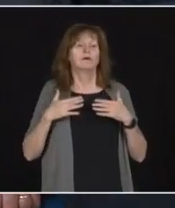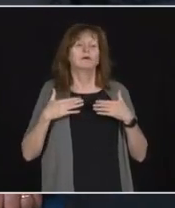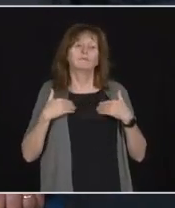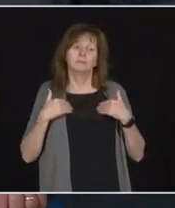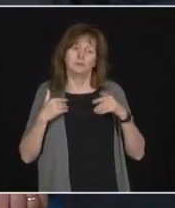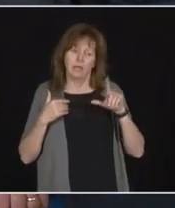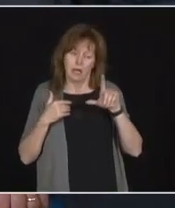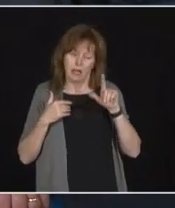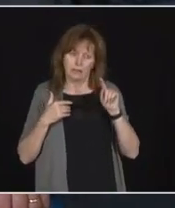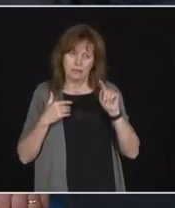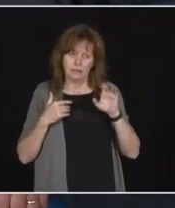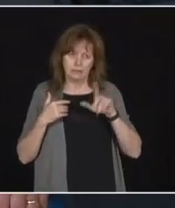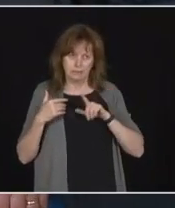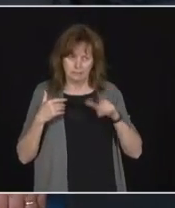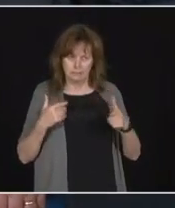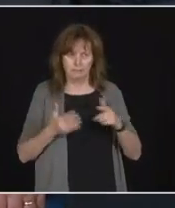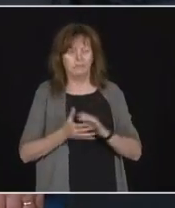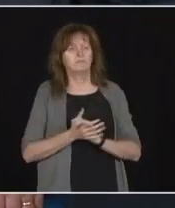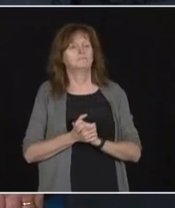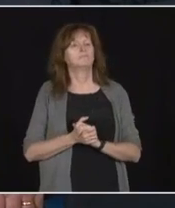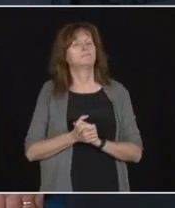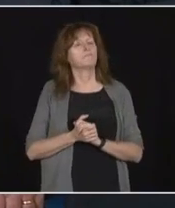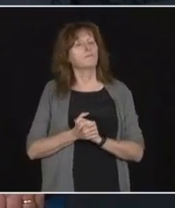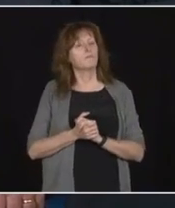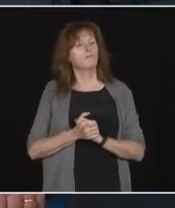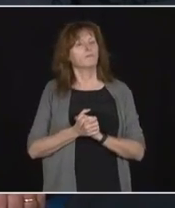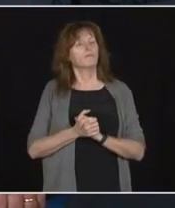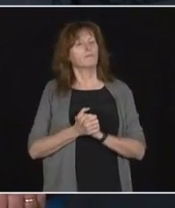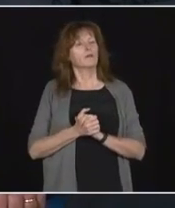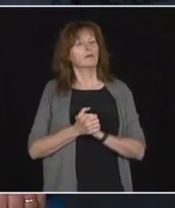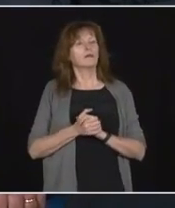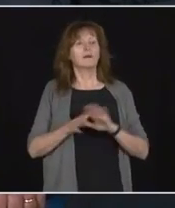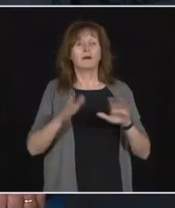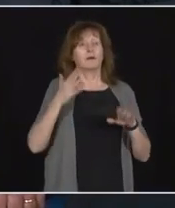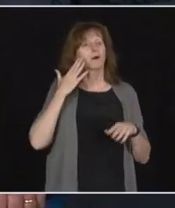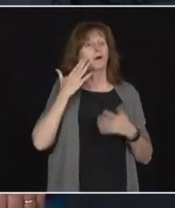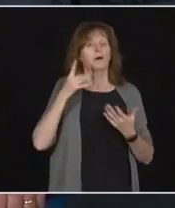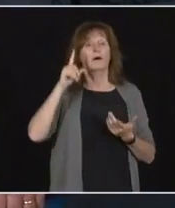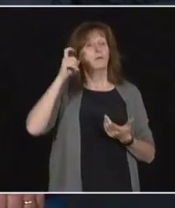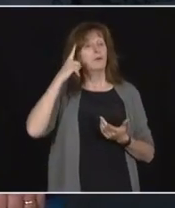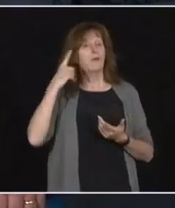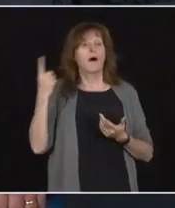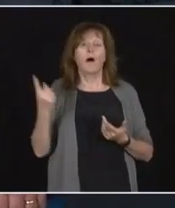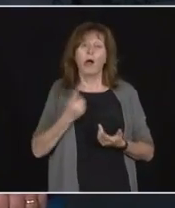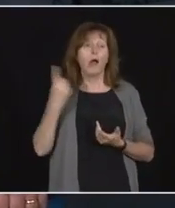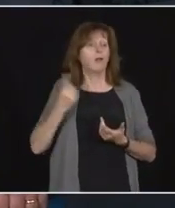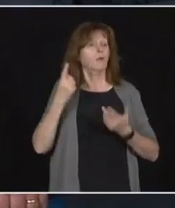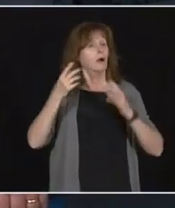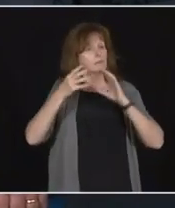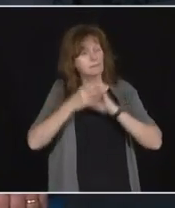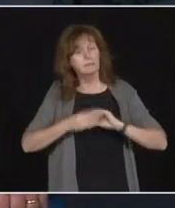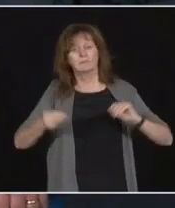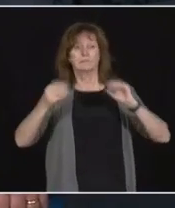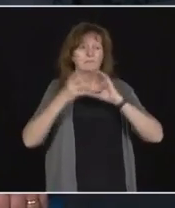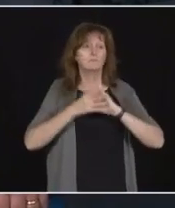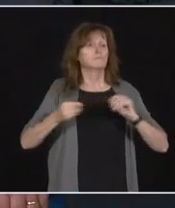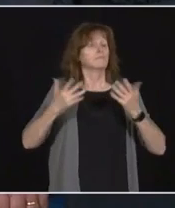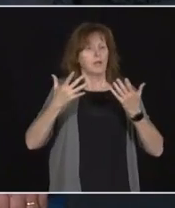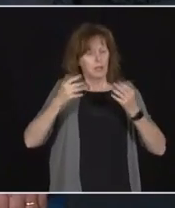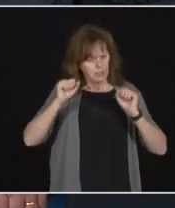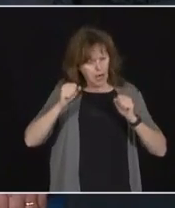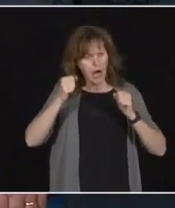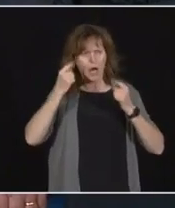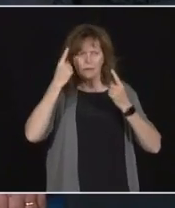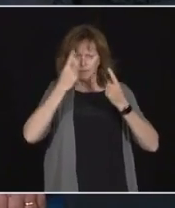Well, you have heard the premier say many times everything is on the table. And this is something that we are actively considering. Right now, we are really doing